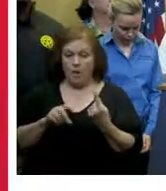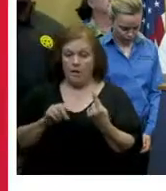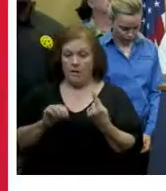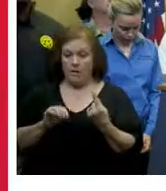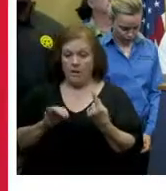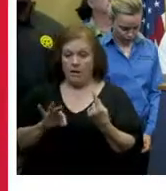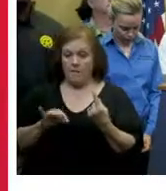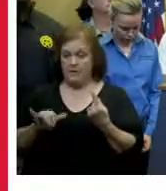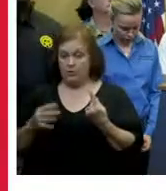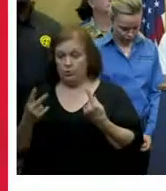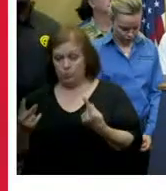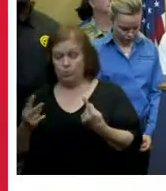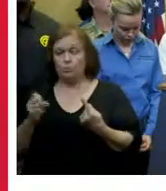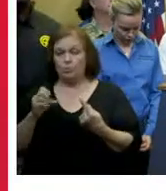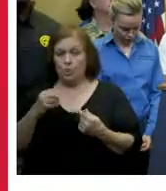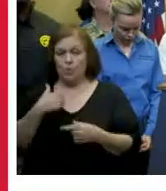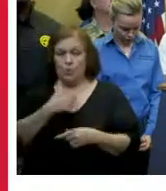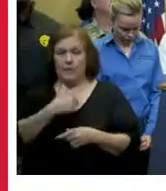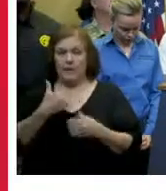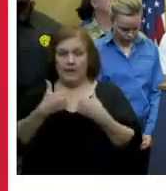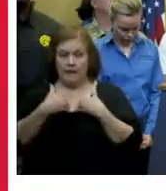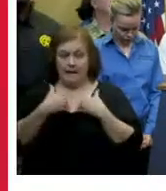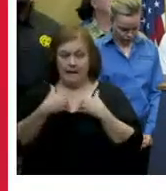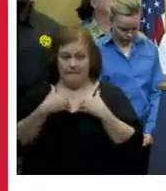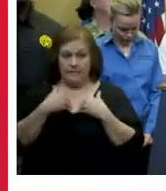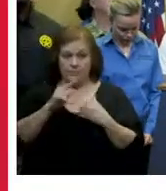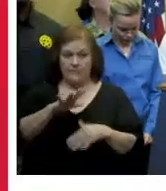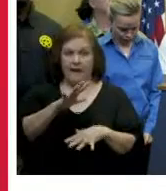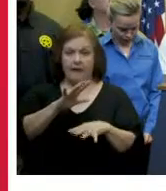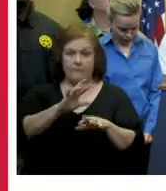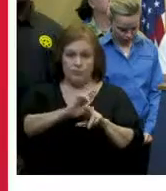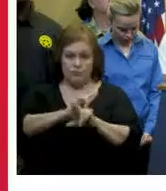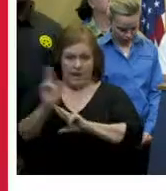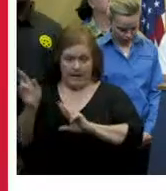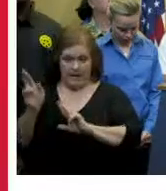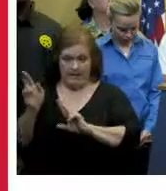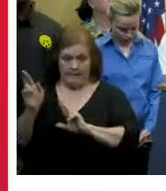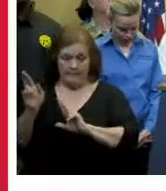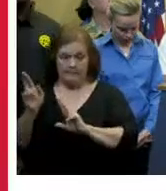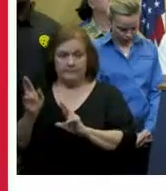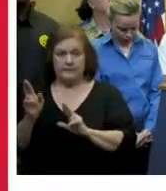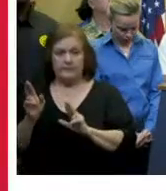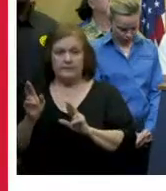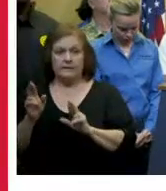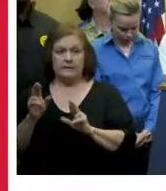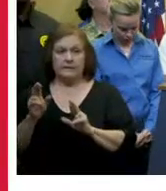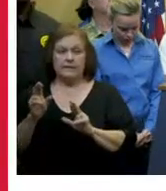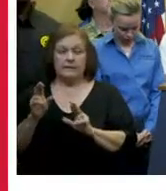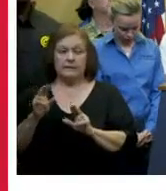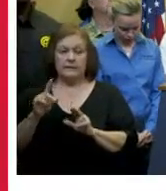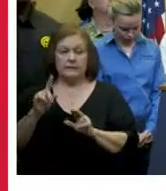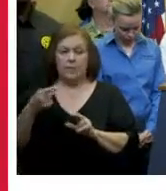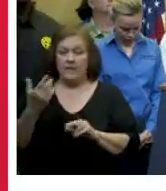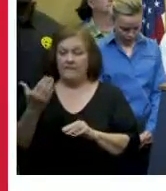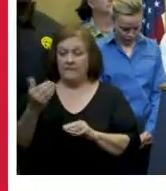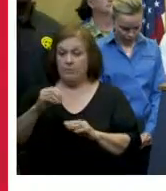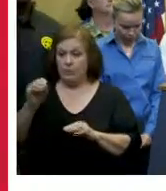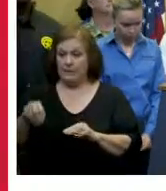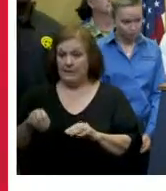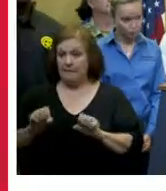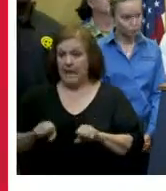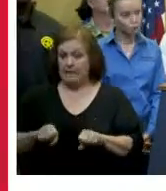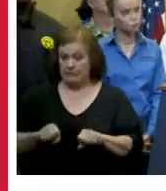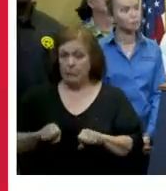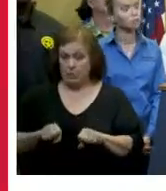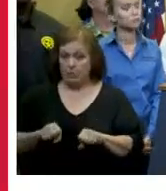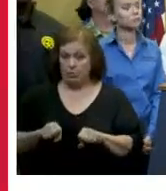25 ready the ultimate loss of that is only 15 so we will be